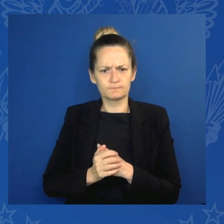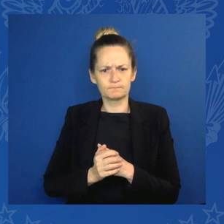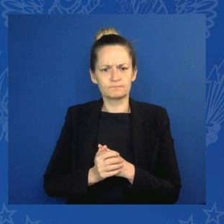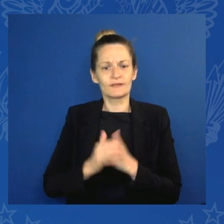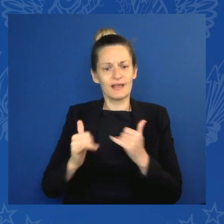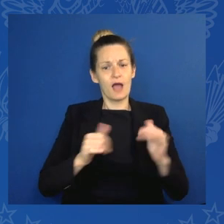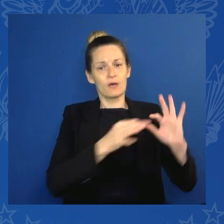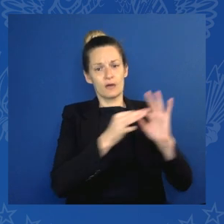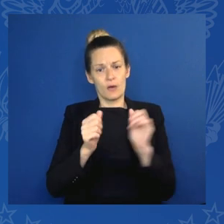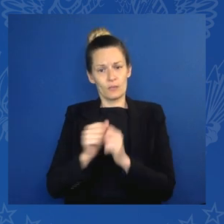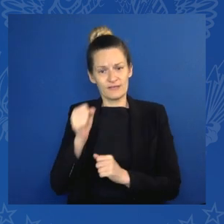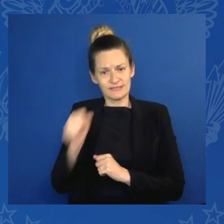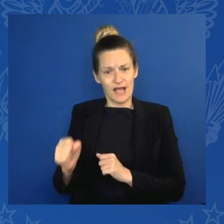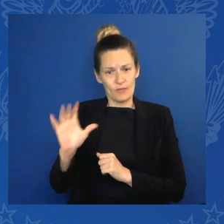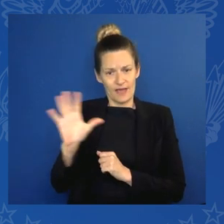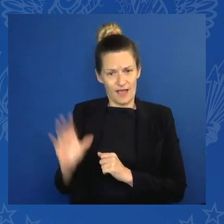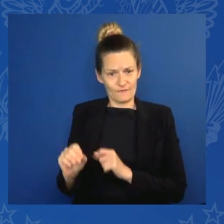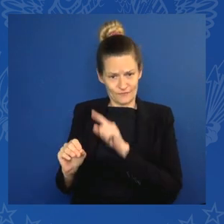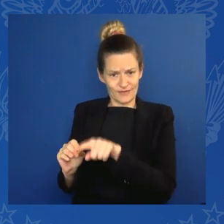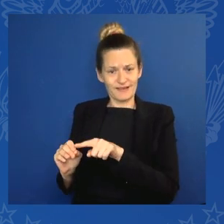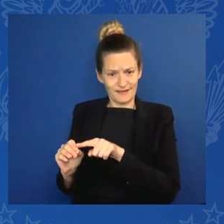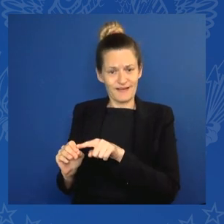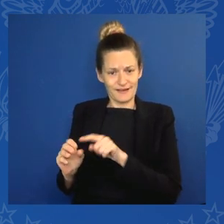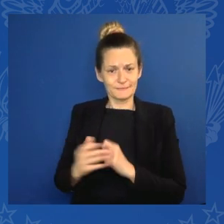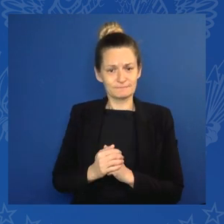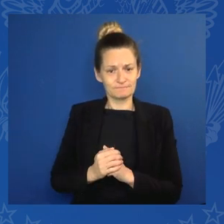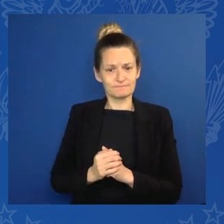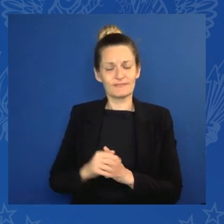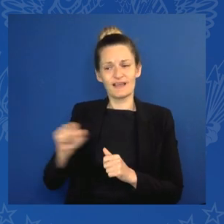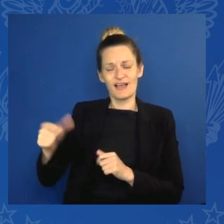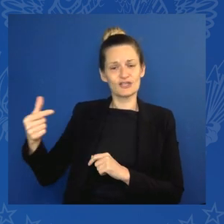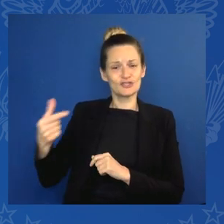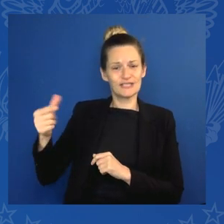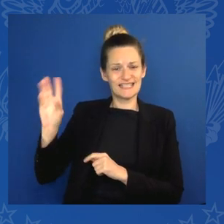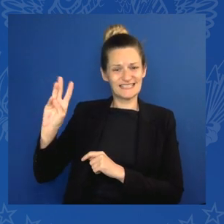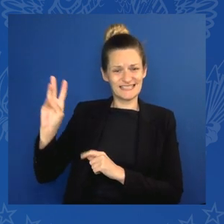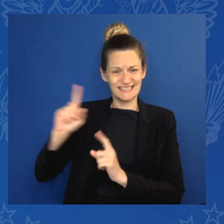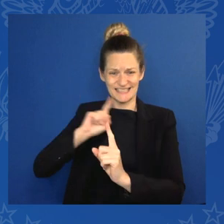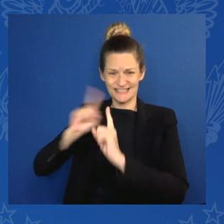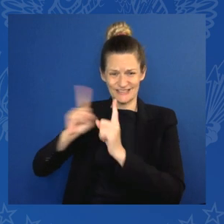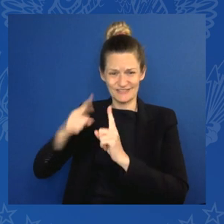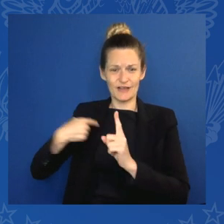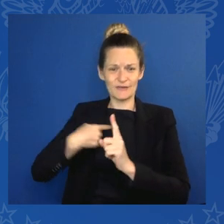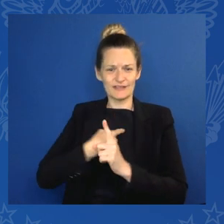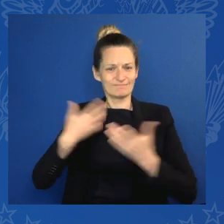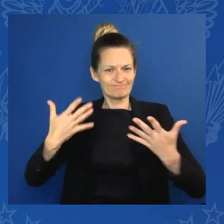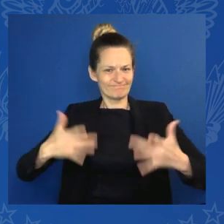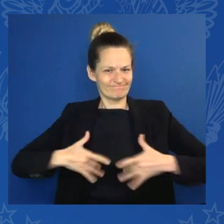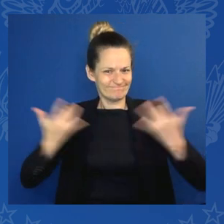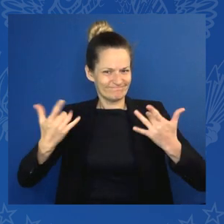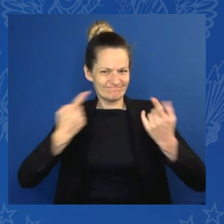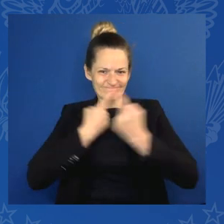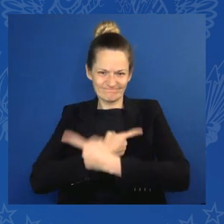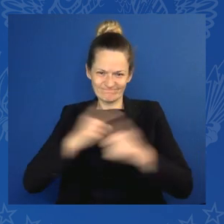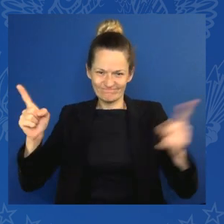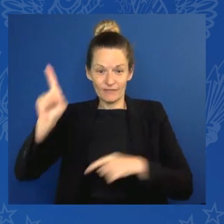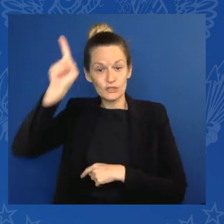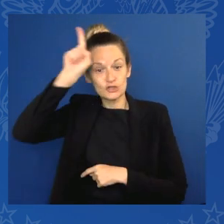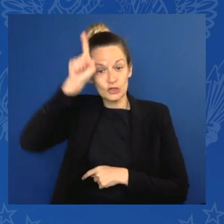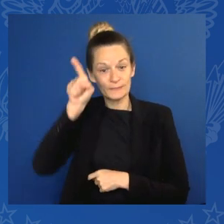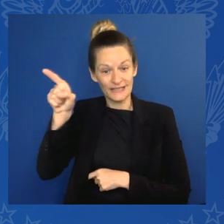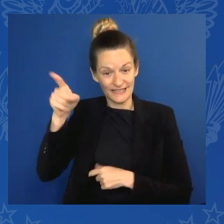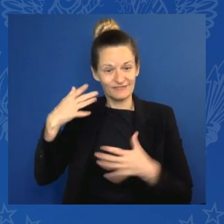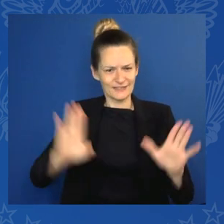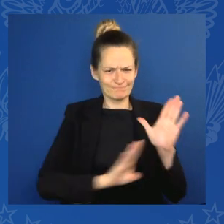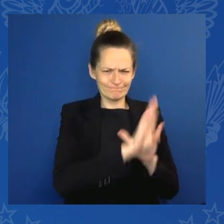happy to announce today that Germany, via its development bank, is ready to offer a promotional loan